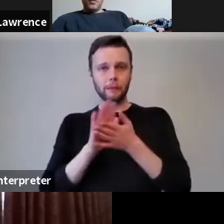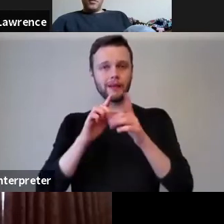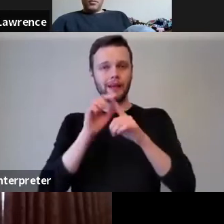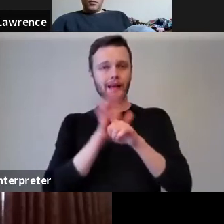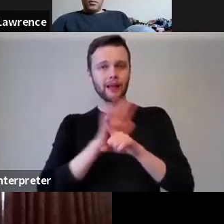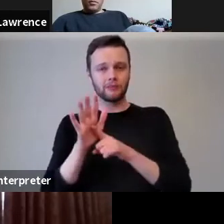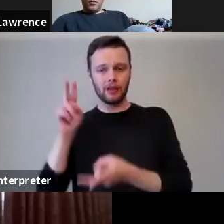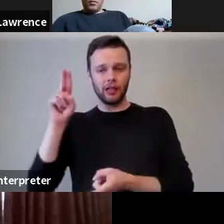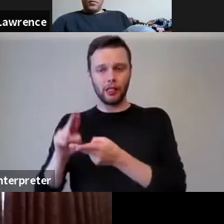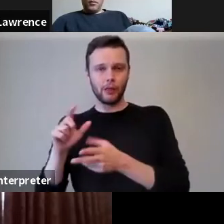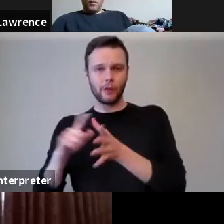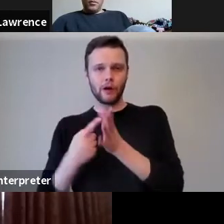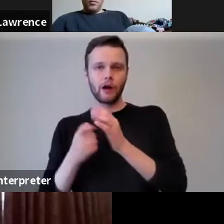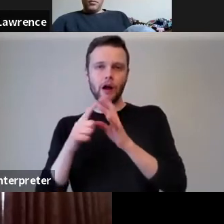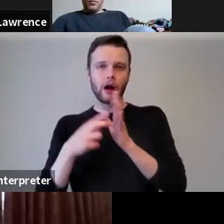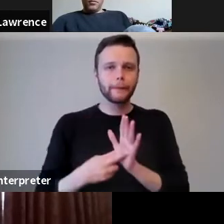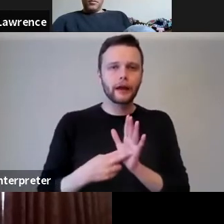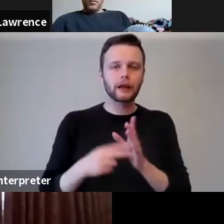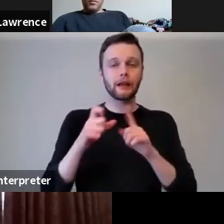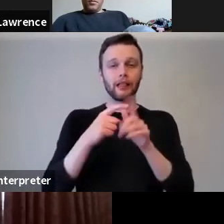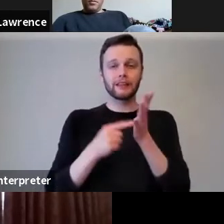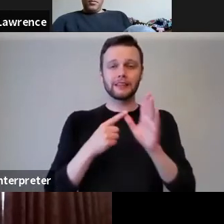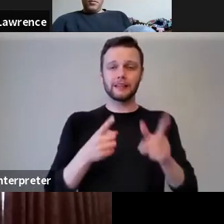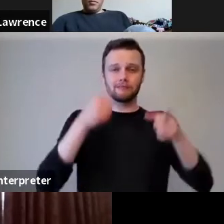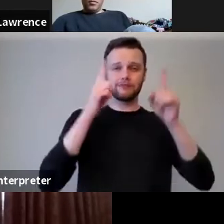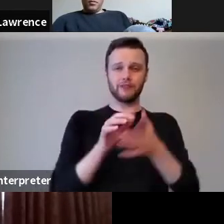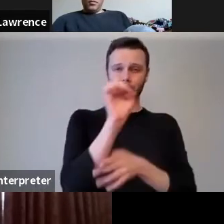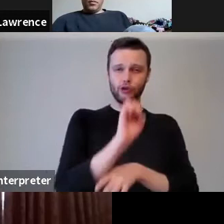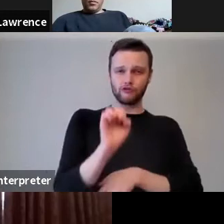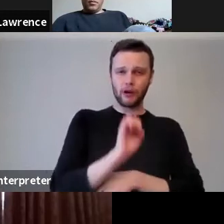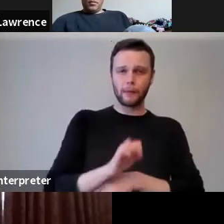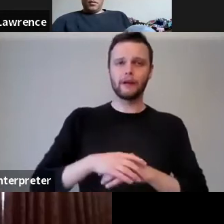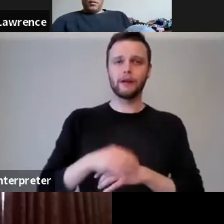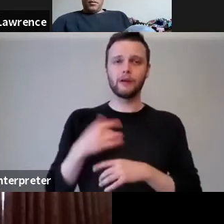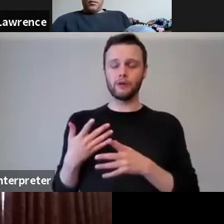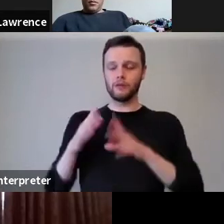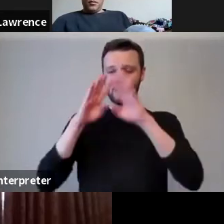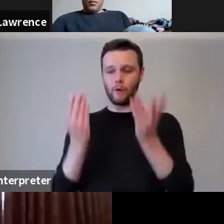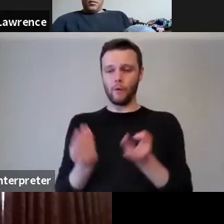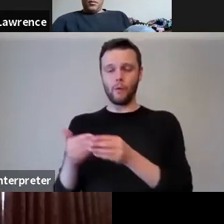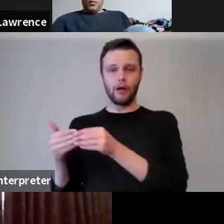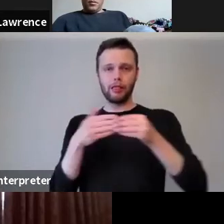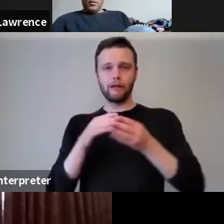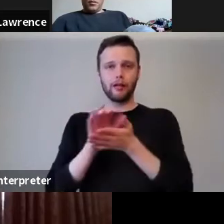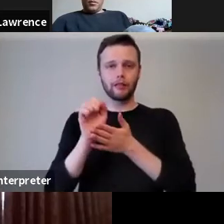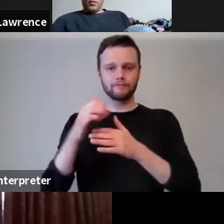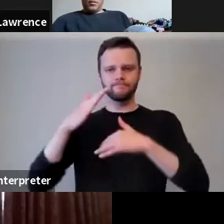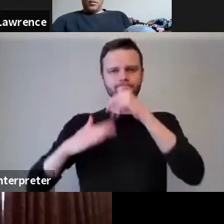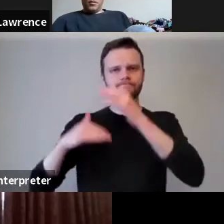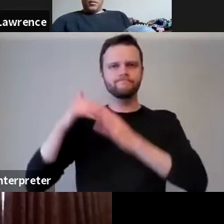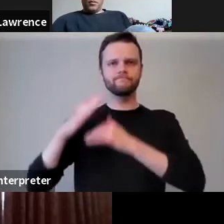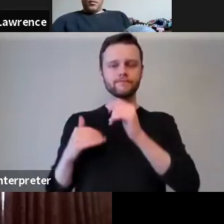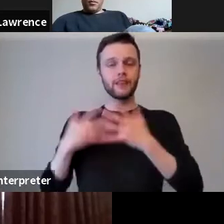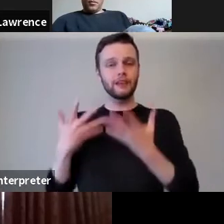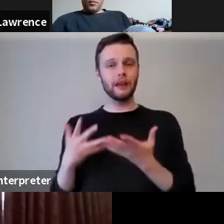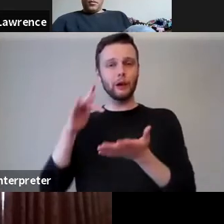entrepreneurial city, data capital of Europe and building on the success of our world-leading cultural and tourism sectors. And the city is now